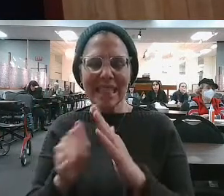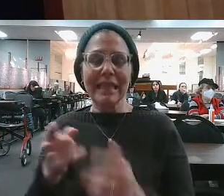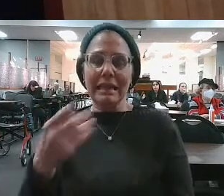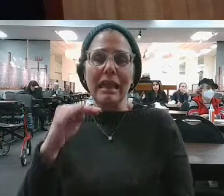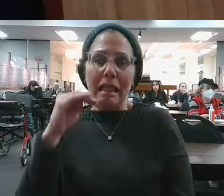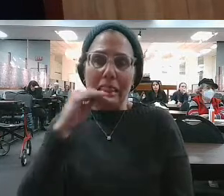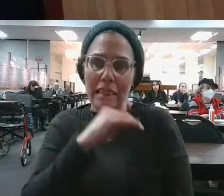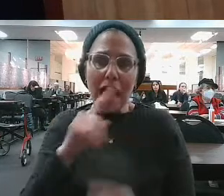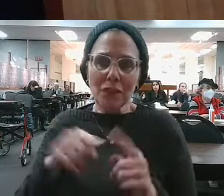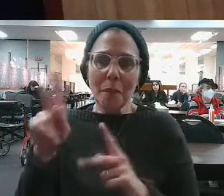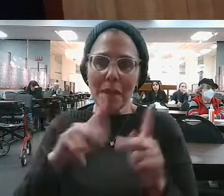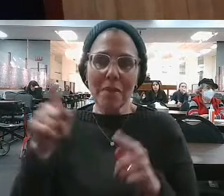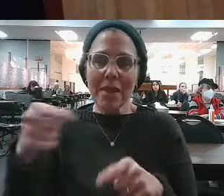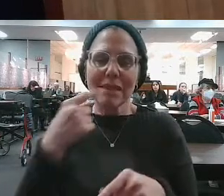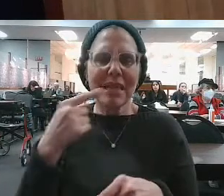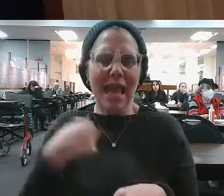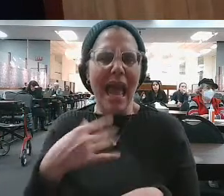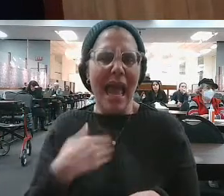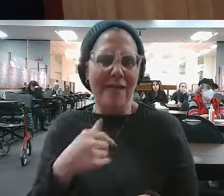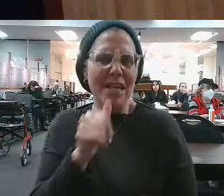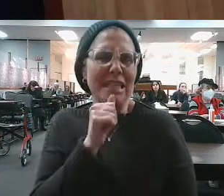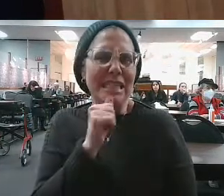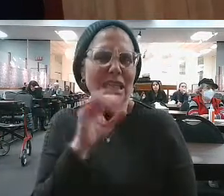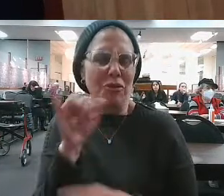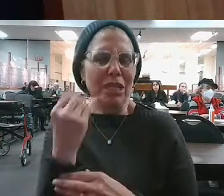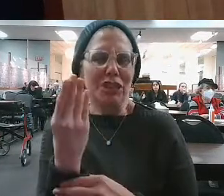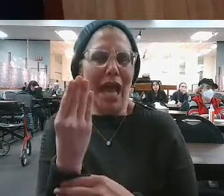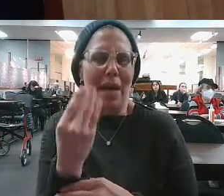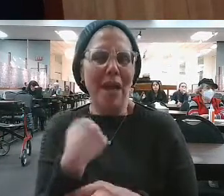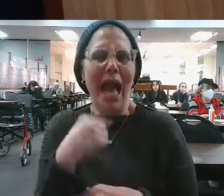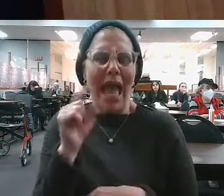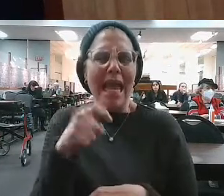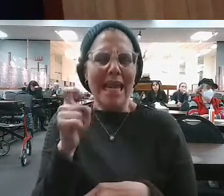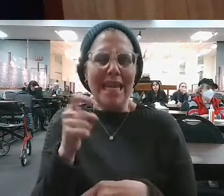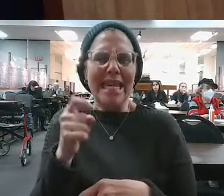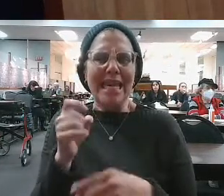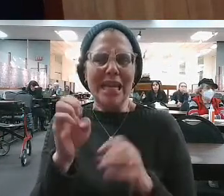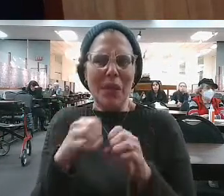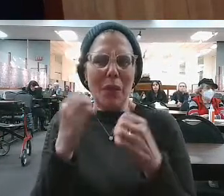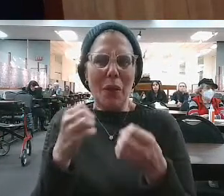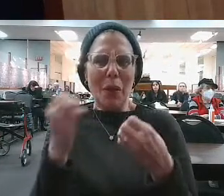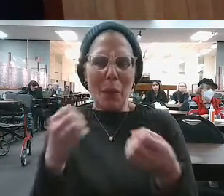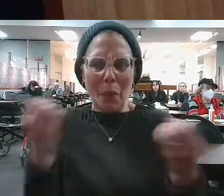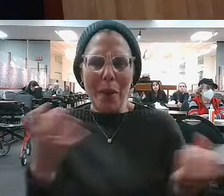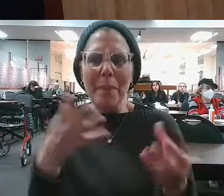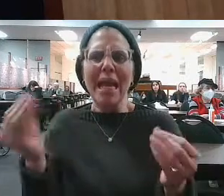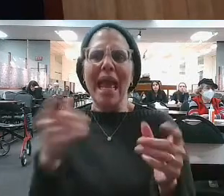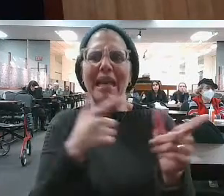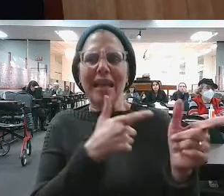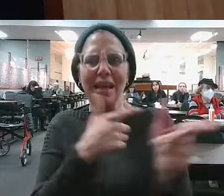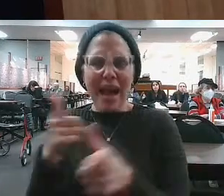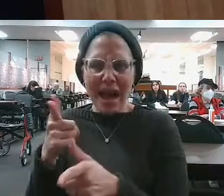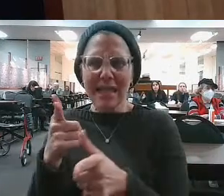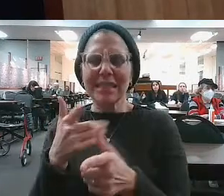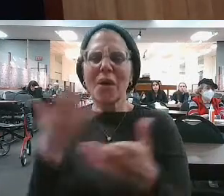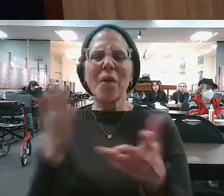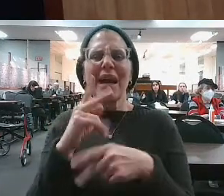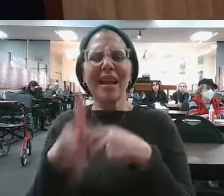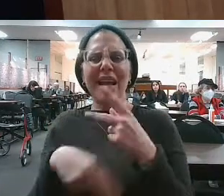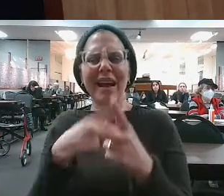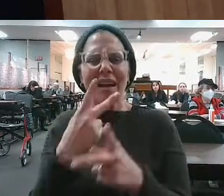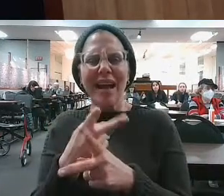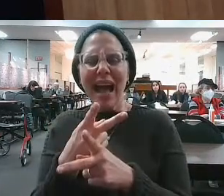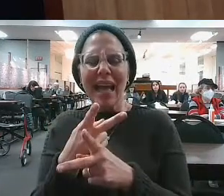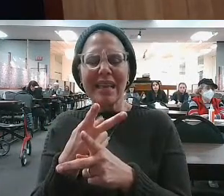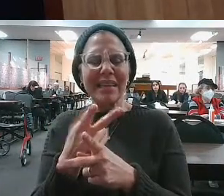he lies. He lies. And he tells them, I'm on a secret mission from the king. No one can know about it. I need provisions. And I need weapons. What kind of weapons did they have in the city